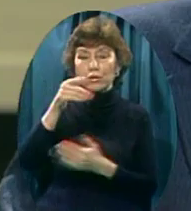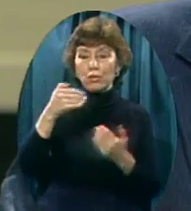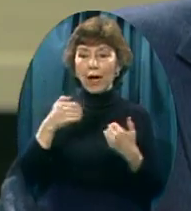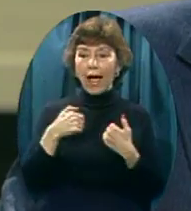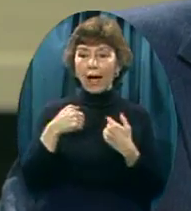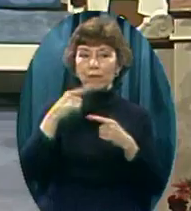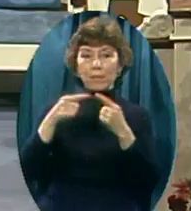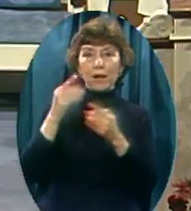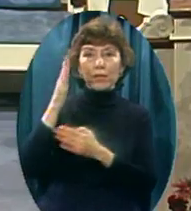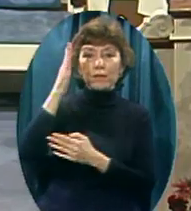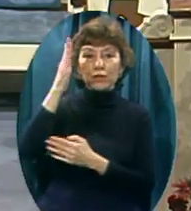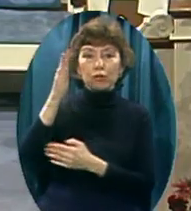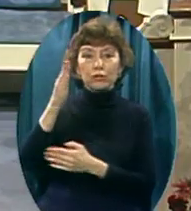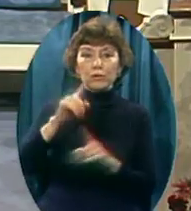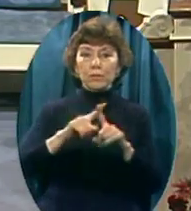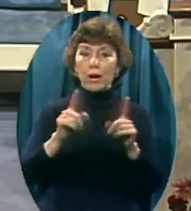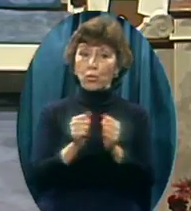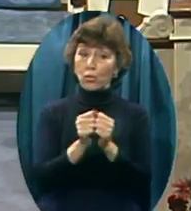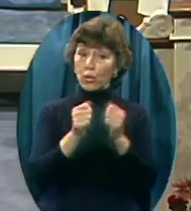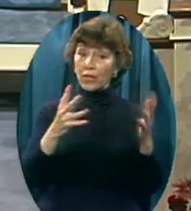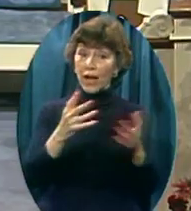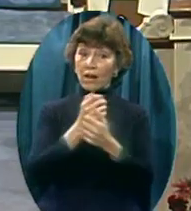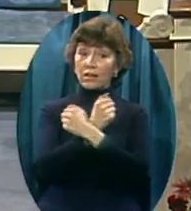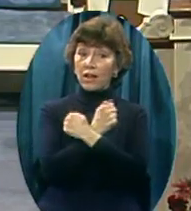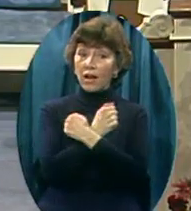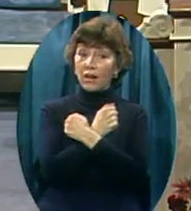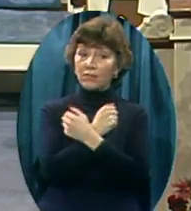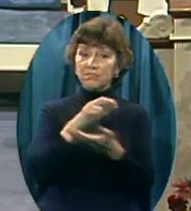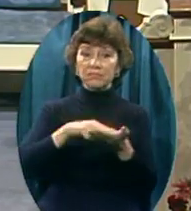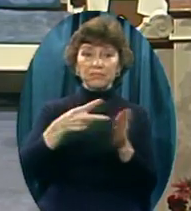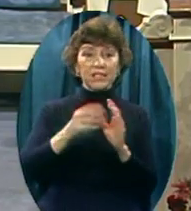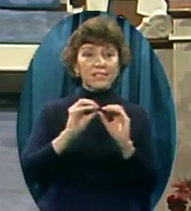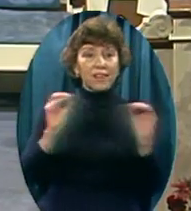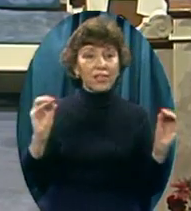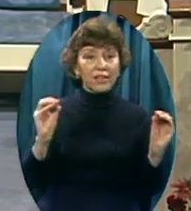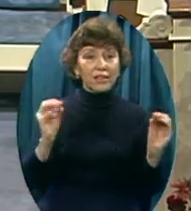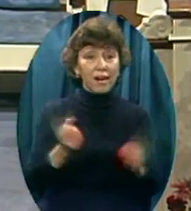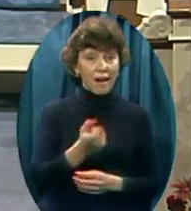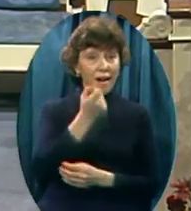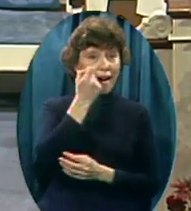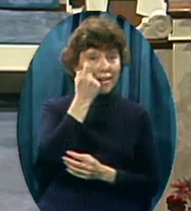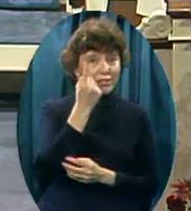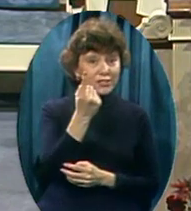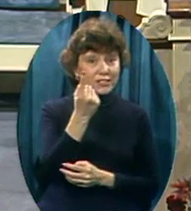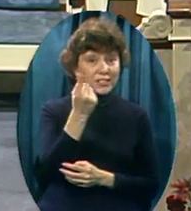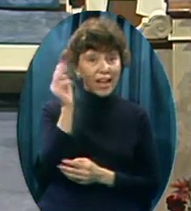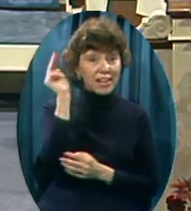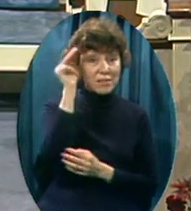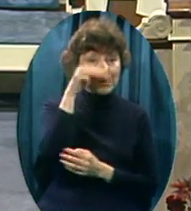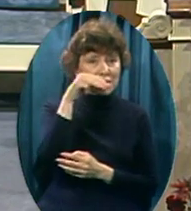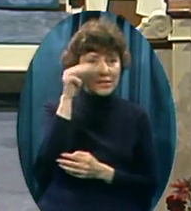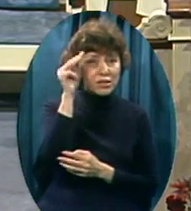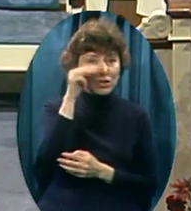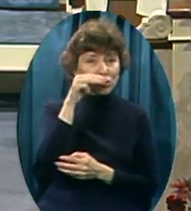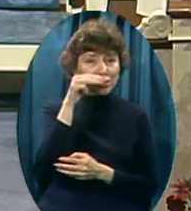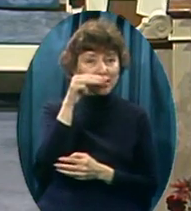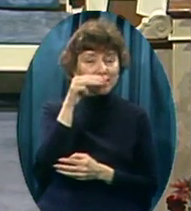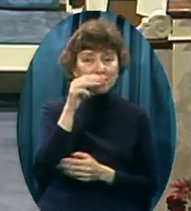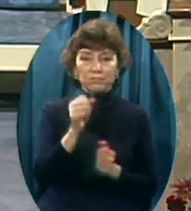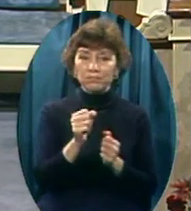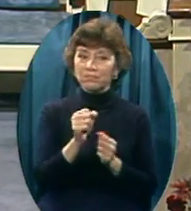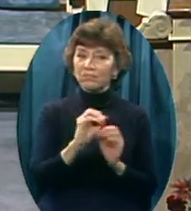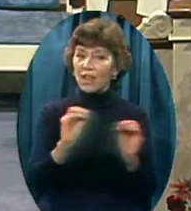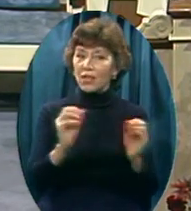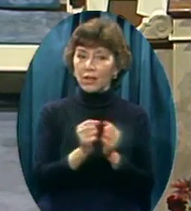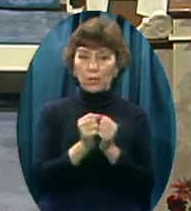days ahead Without love It's meaningless Understanding all mysteries Paul says Is of no avail Without love Possessing